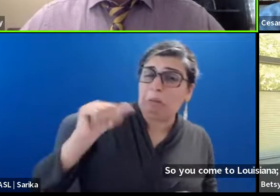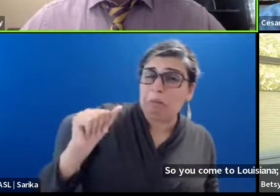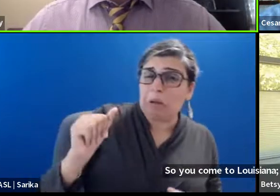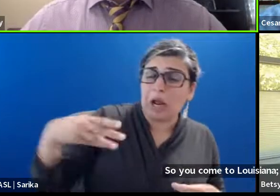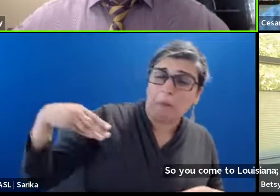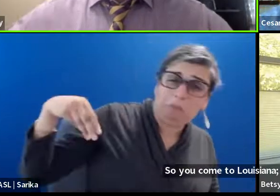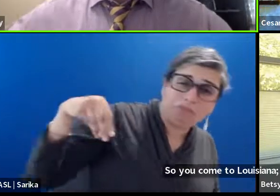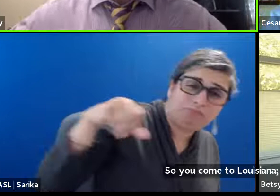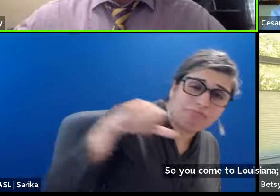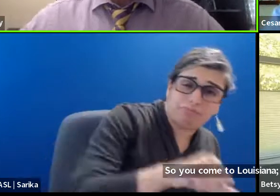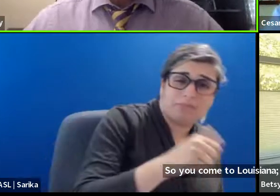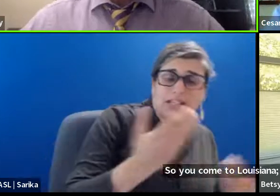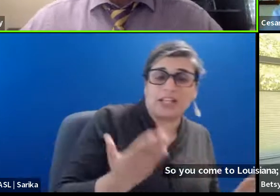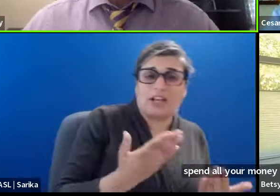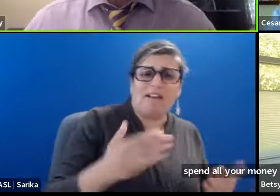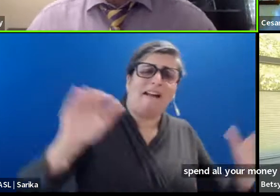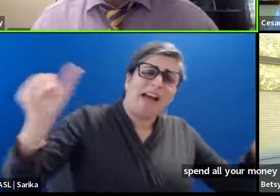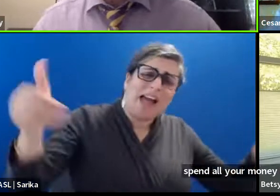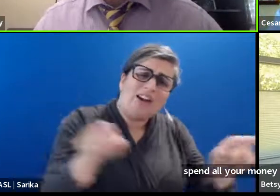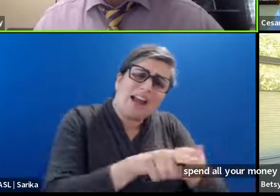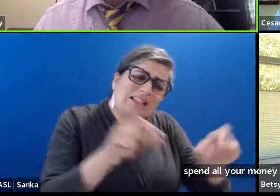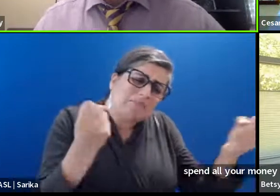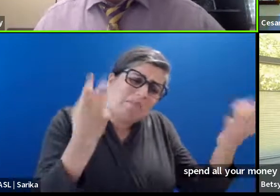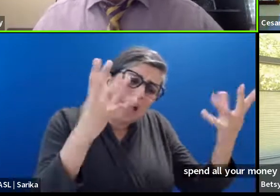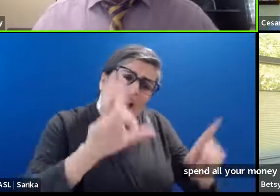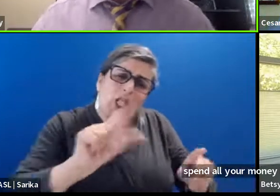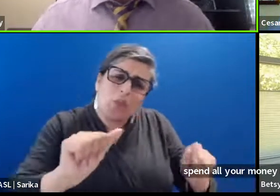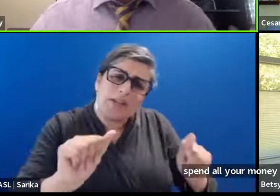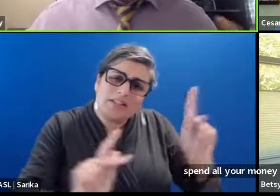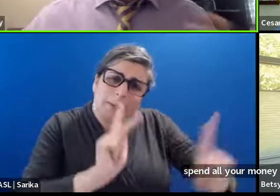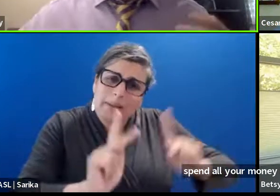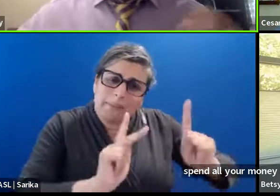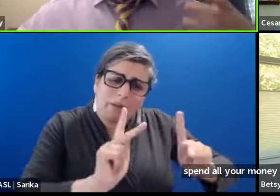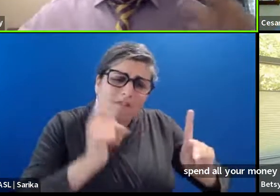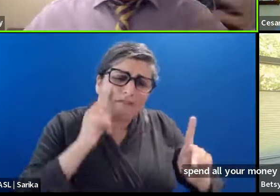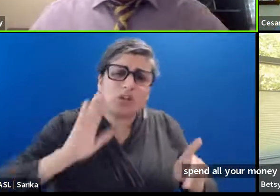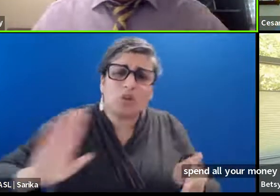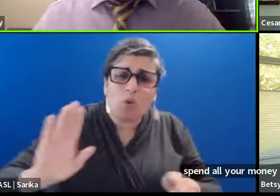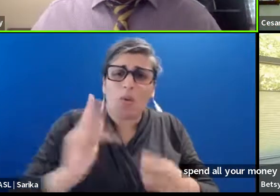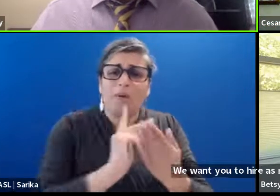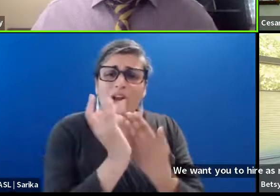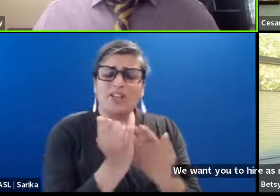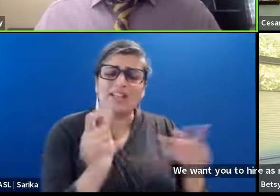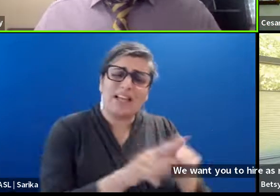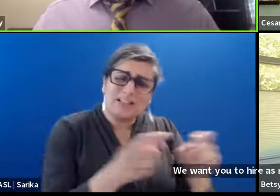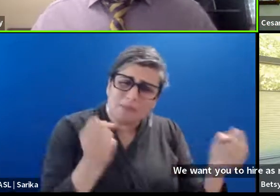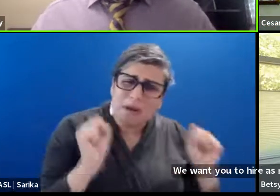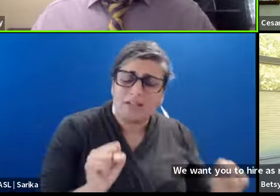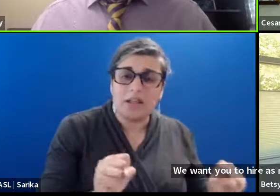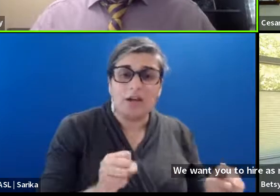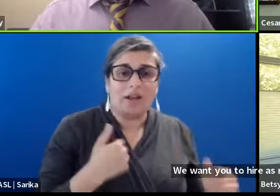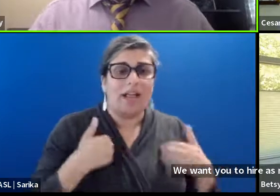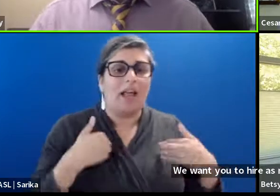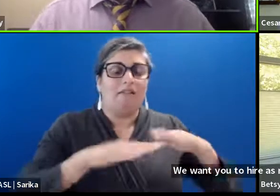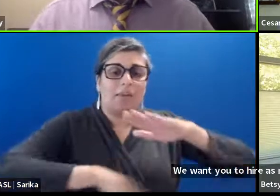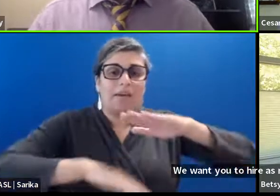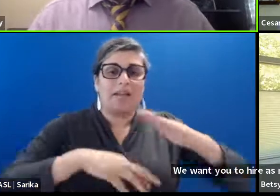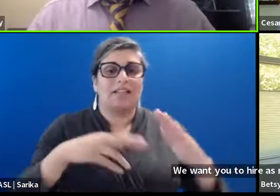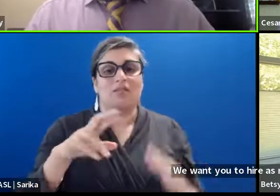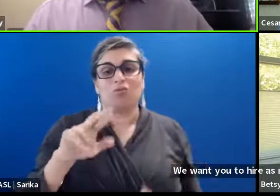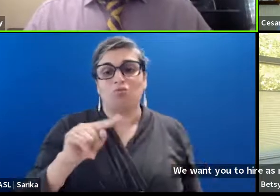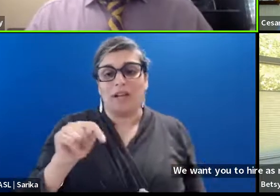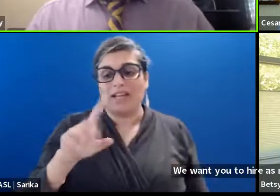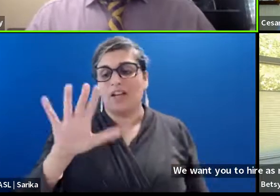In Louisiana. We want you to hire. As many. residents. Um. We have a base rate. Of 25%.